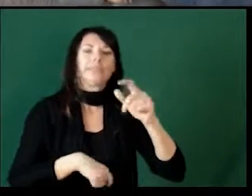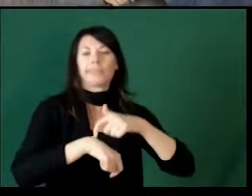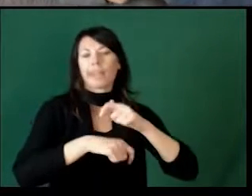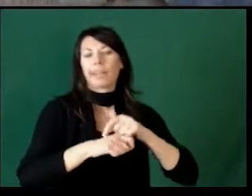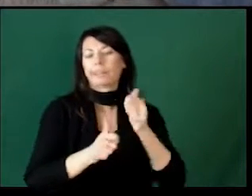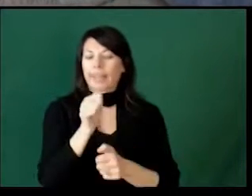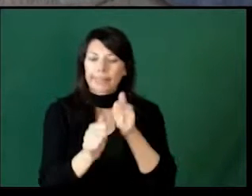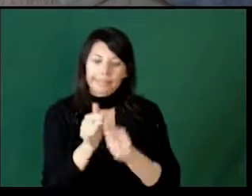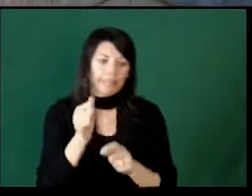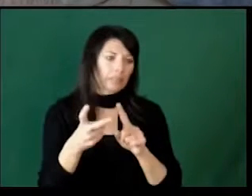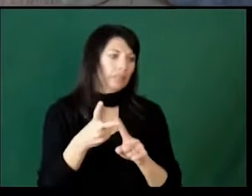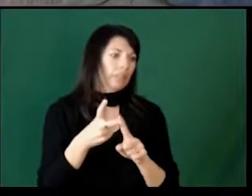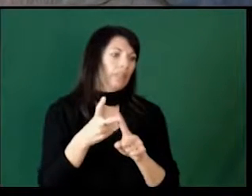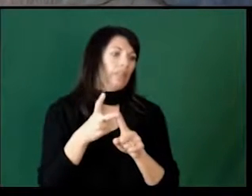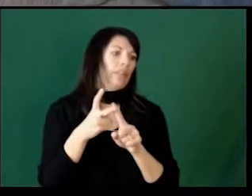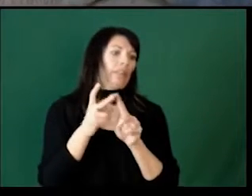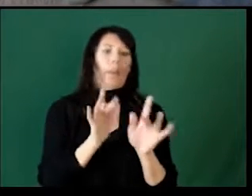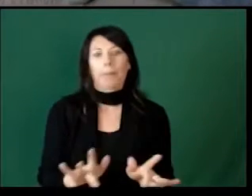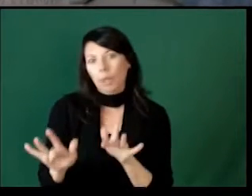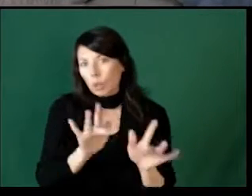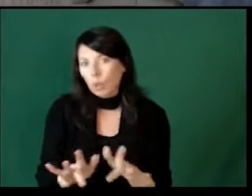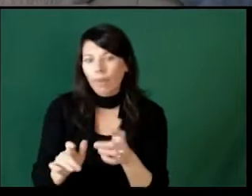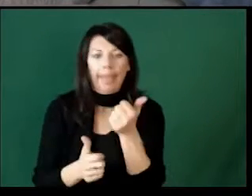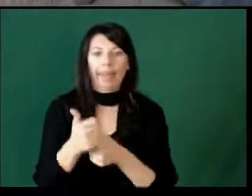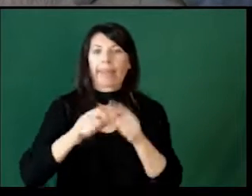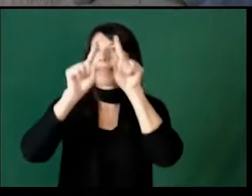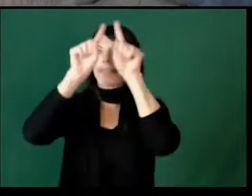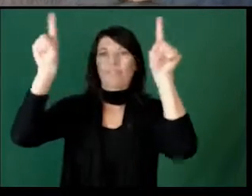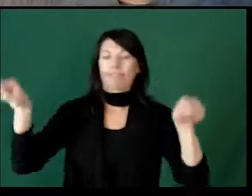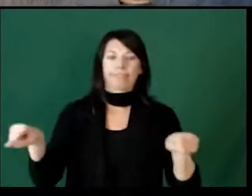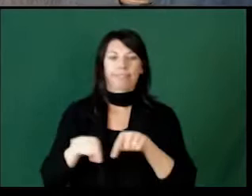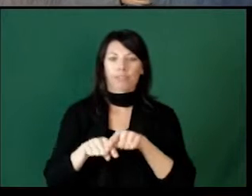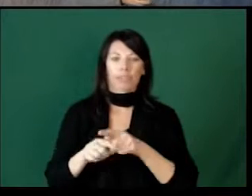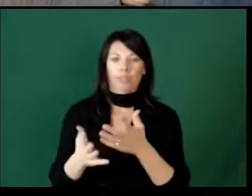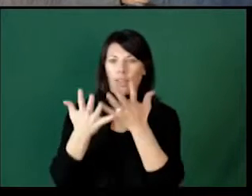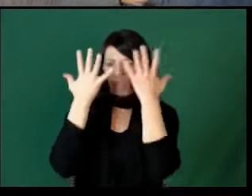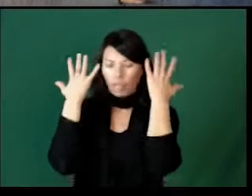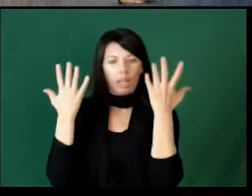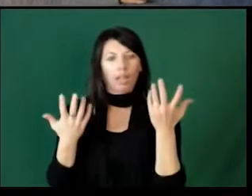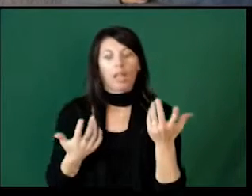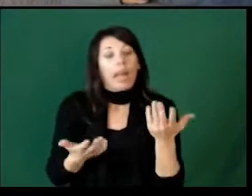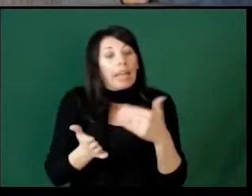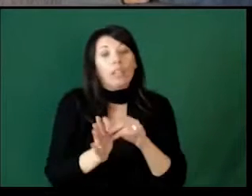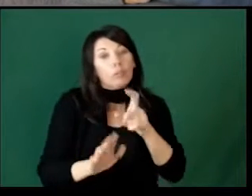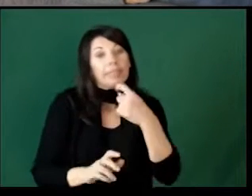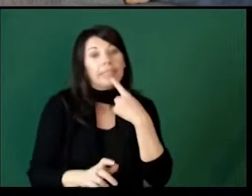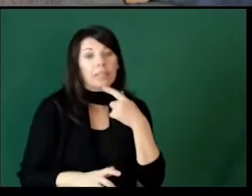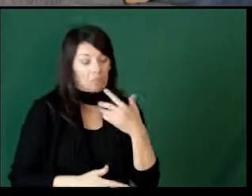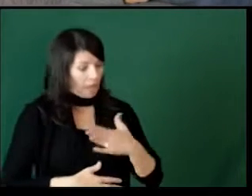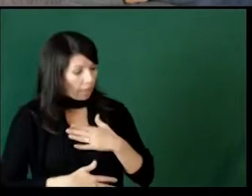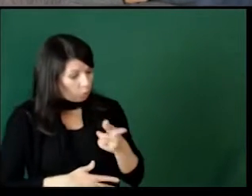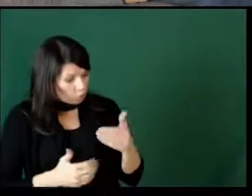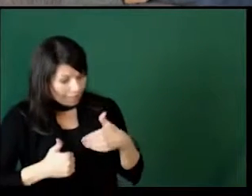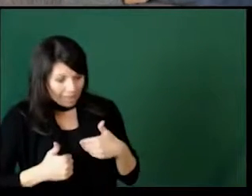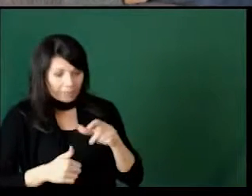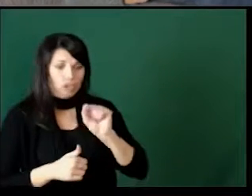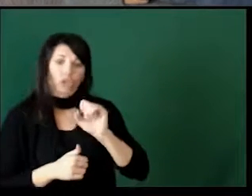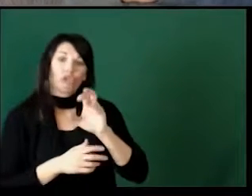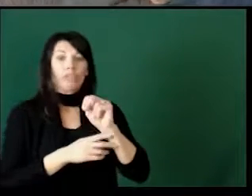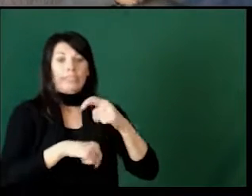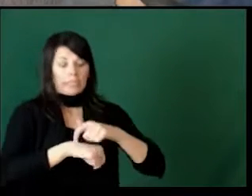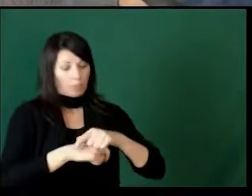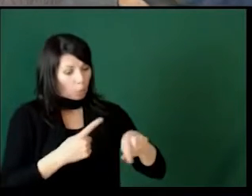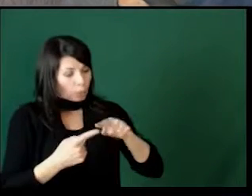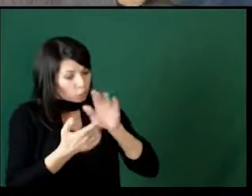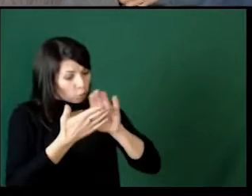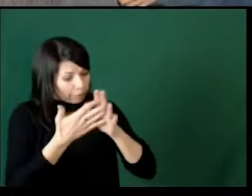computers, anything in front of a screen. Again, I'd be happy to let you have screen time as